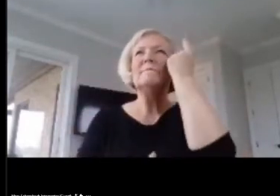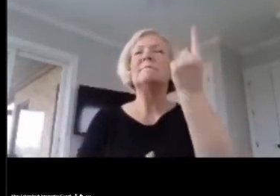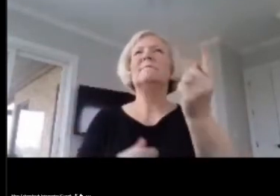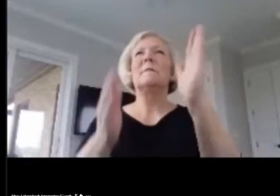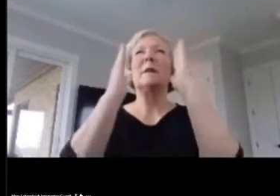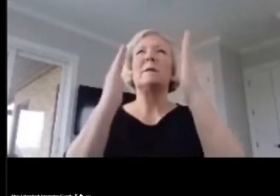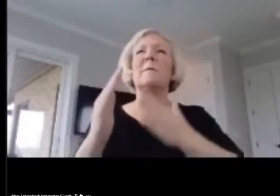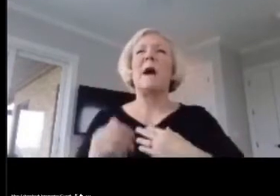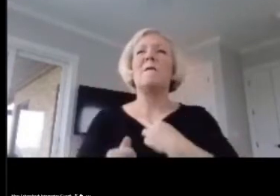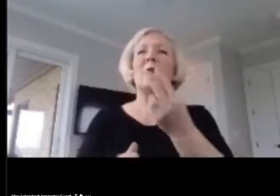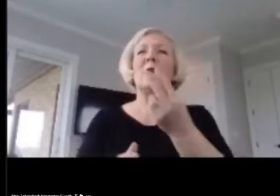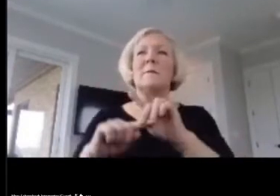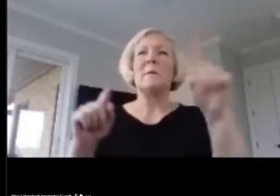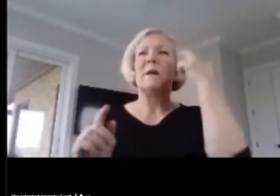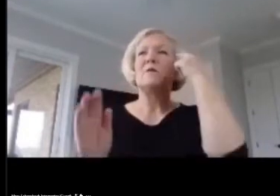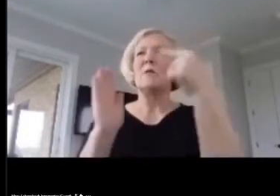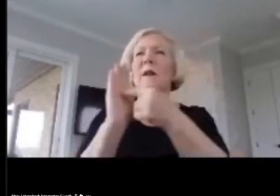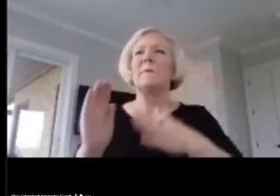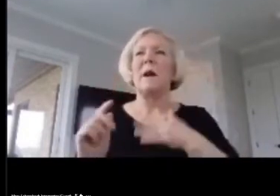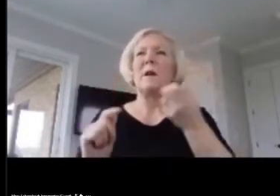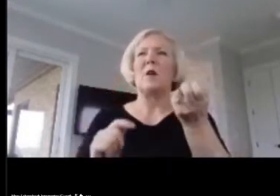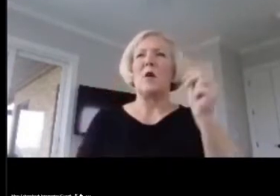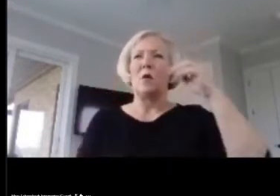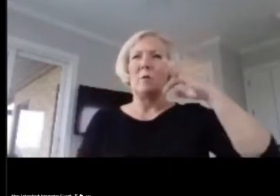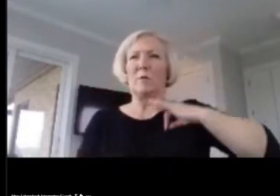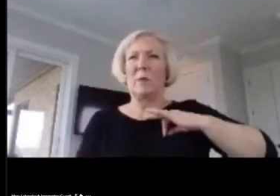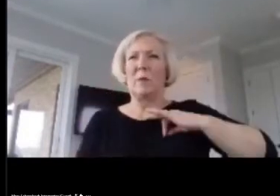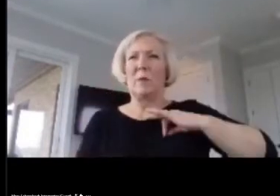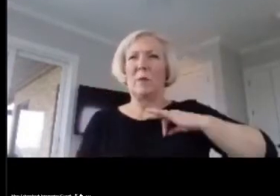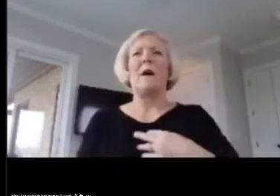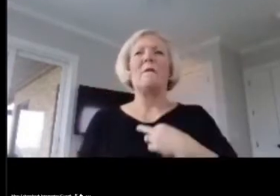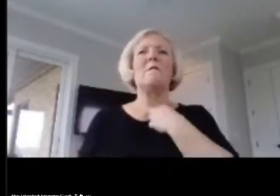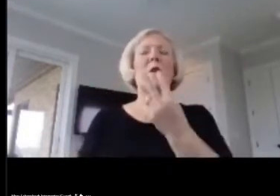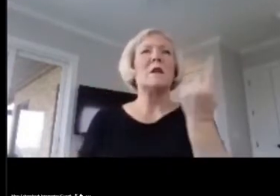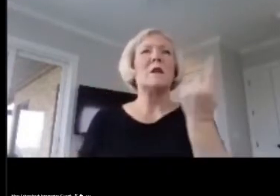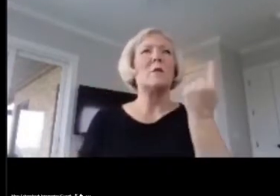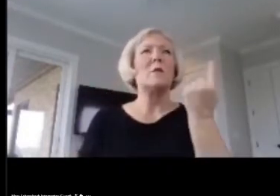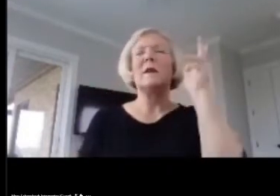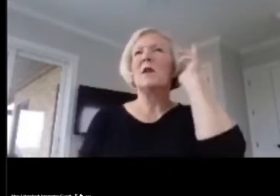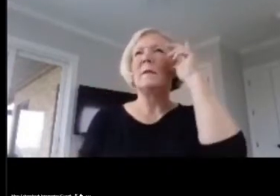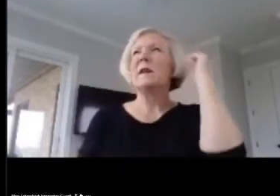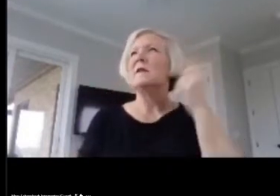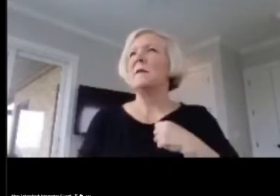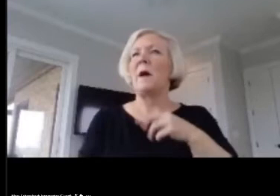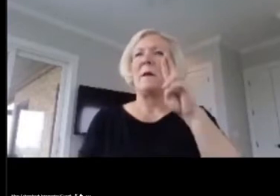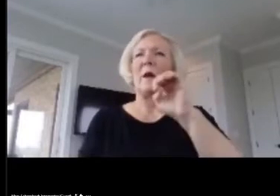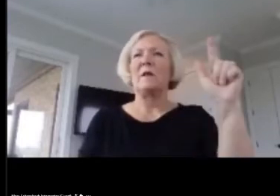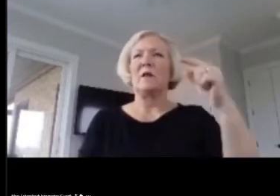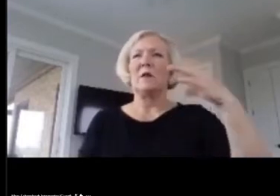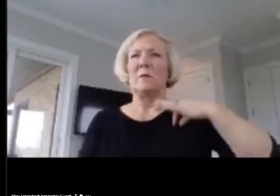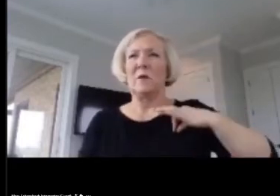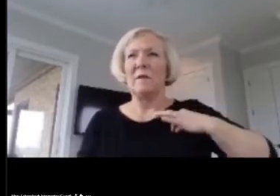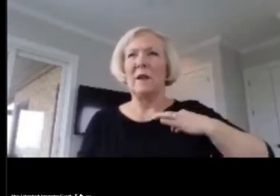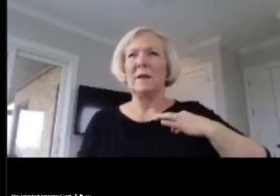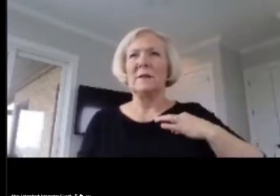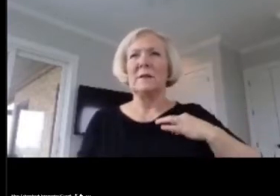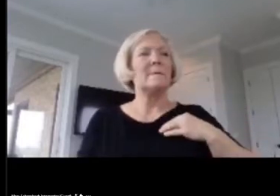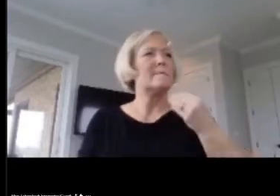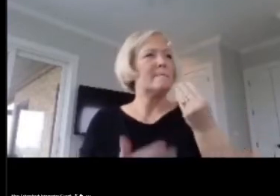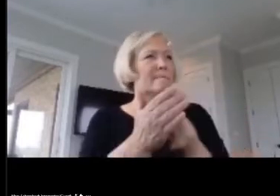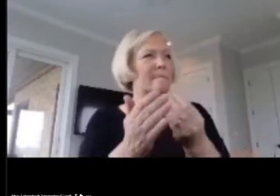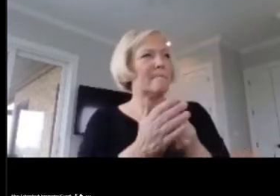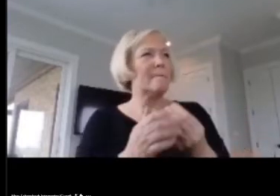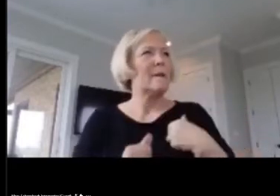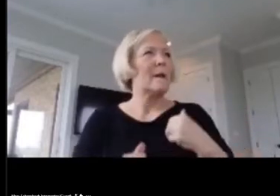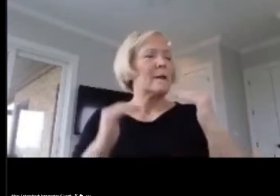my own privilege. My voice is always going to be heard because of my racial privilege, affluence, and distinction as a